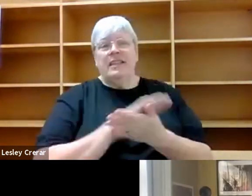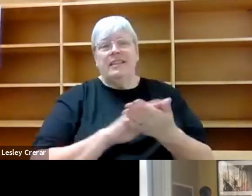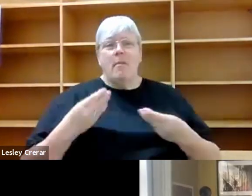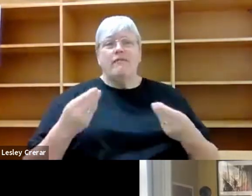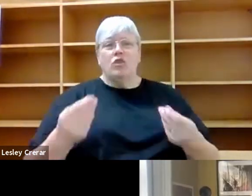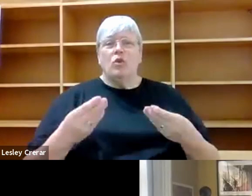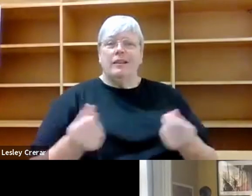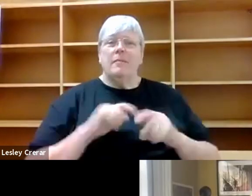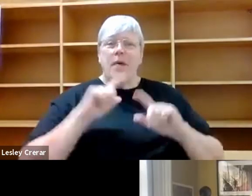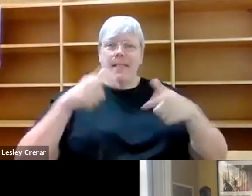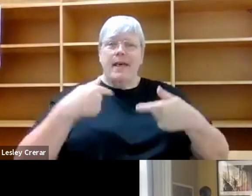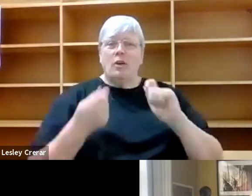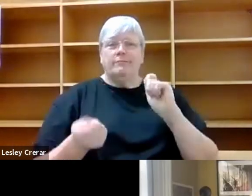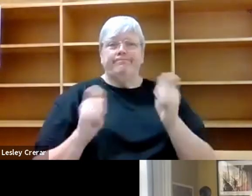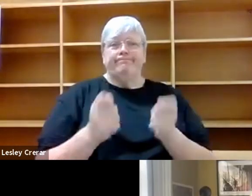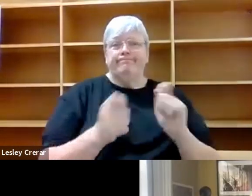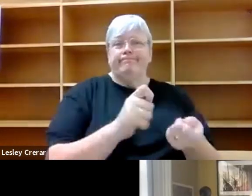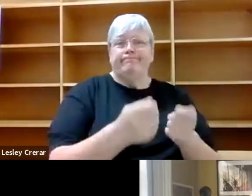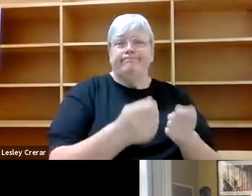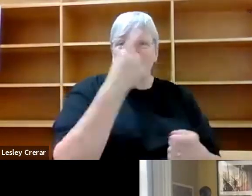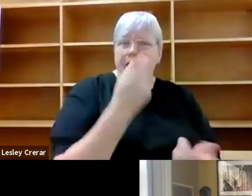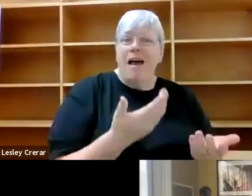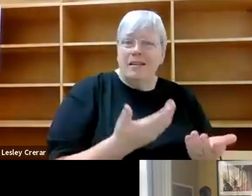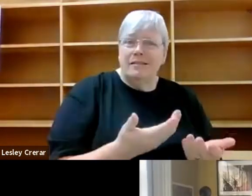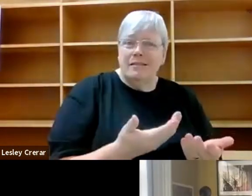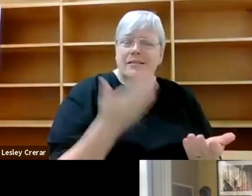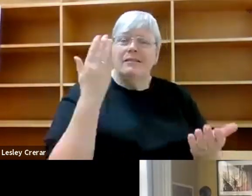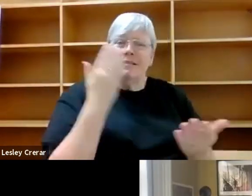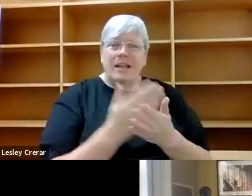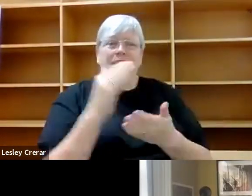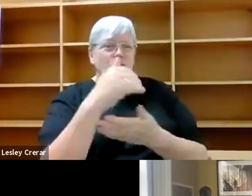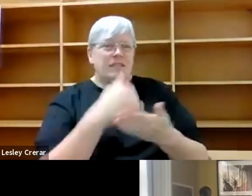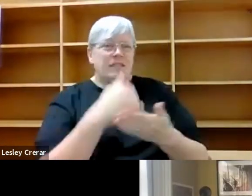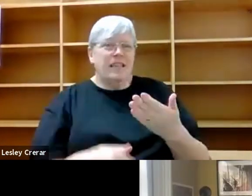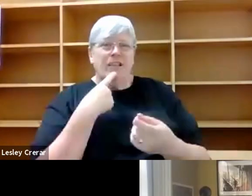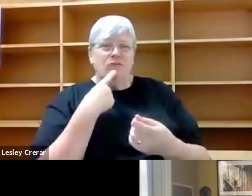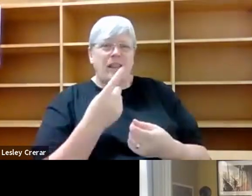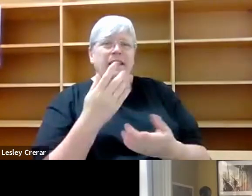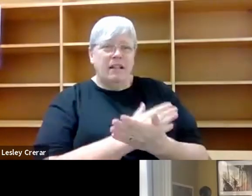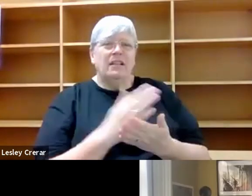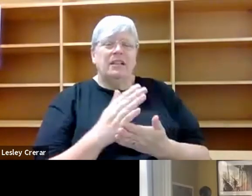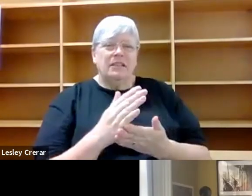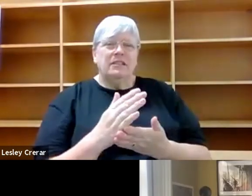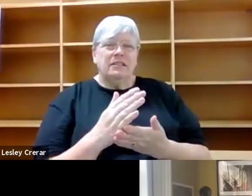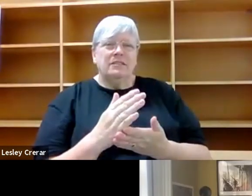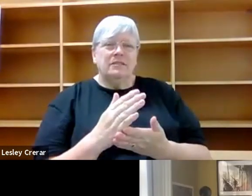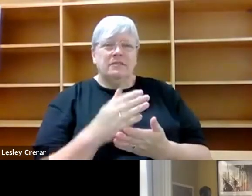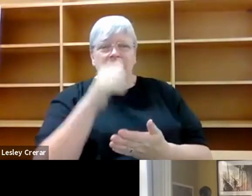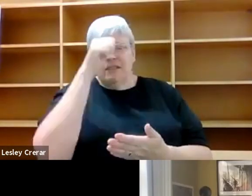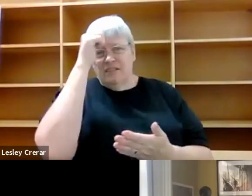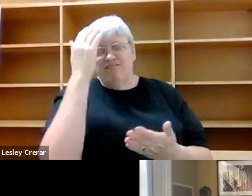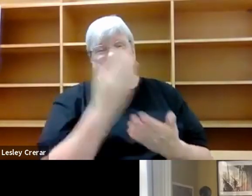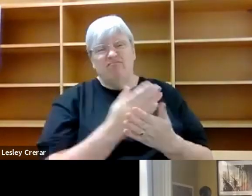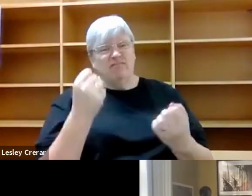Um, so that was one of the things that's like I had to, I had to sort of state that really clearly. And, um, I know there's a really strong movement